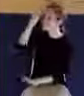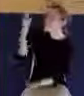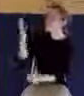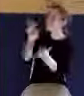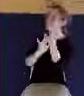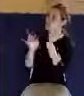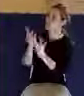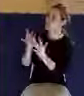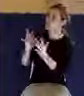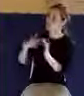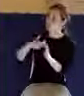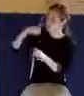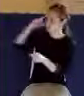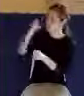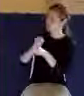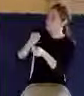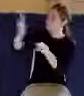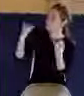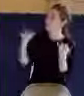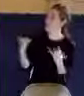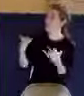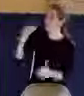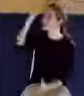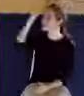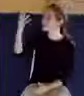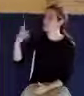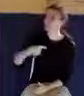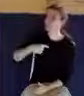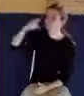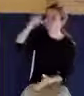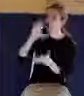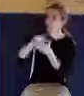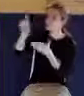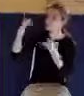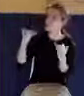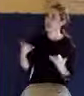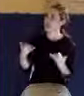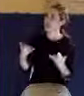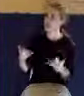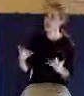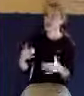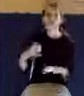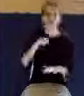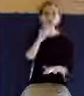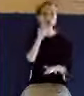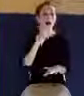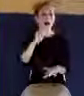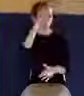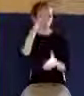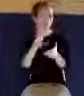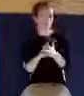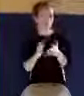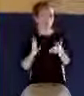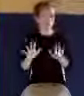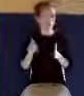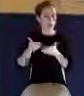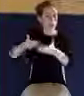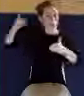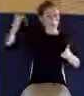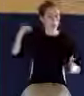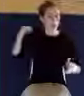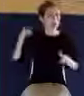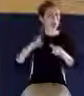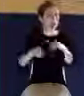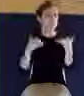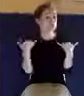Jesus, I trust you now. I'm believing on you now. Not believe past tense, but presently I believe on you